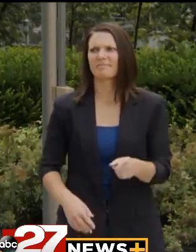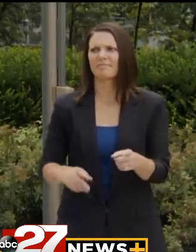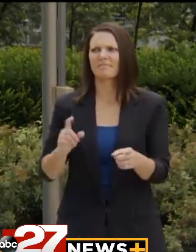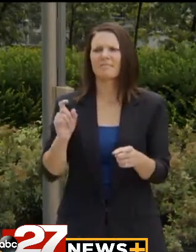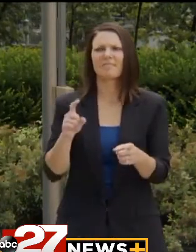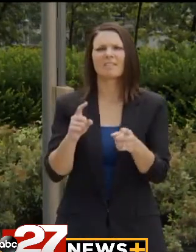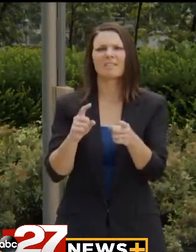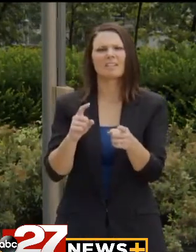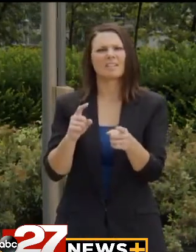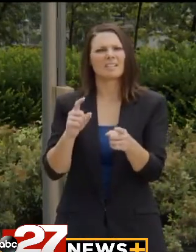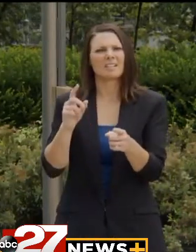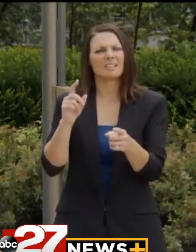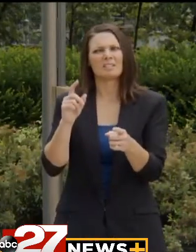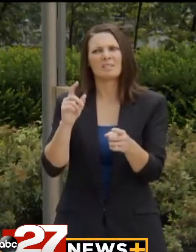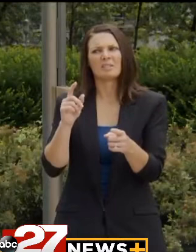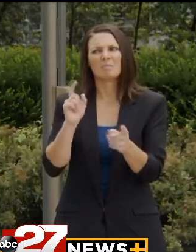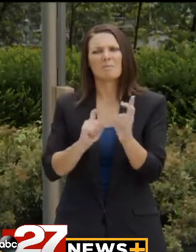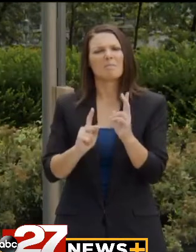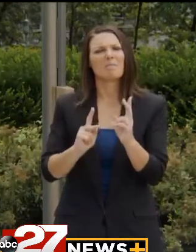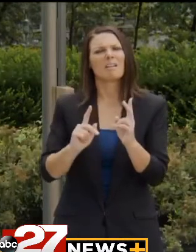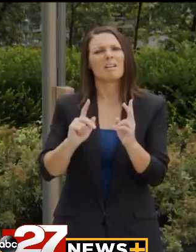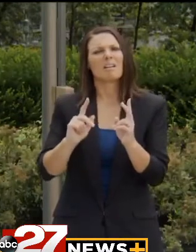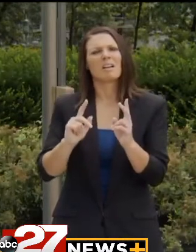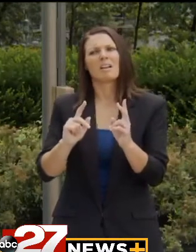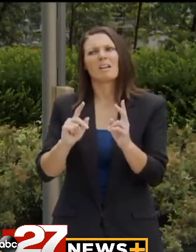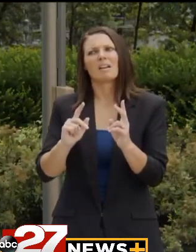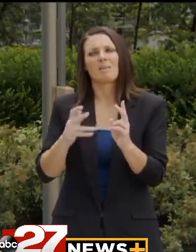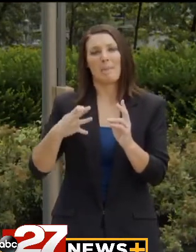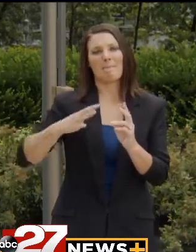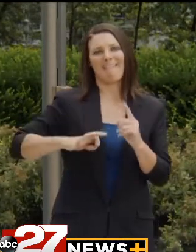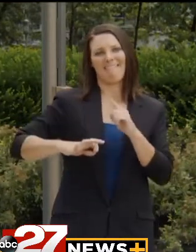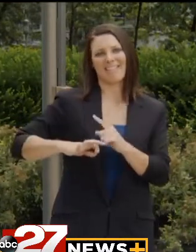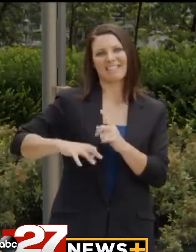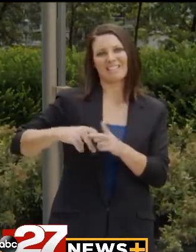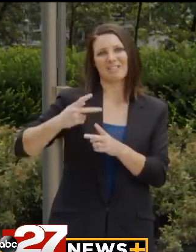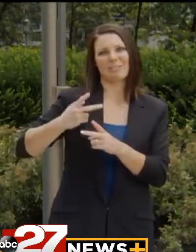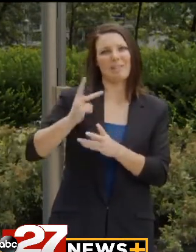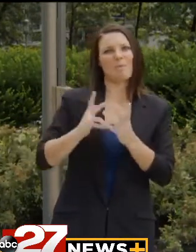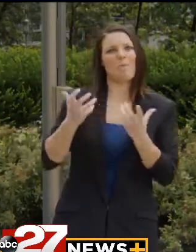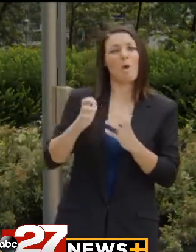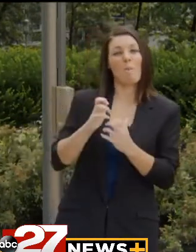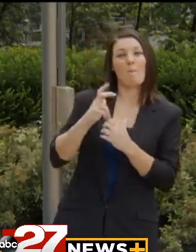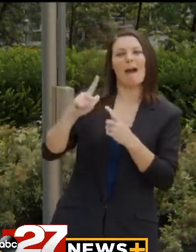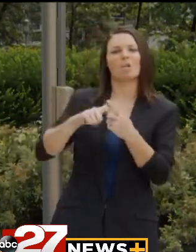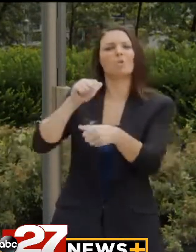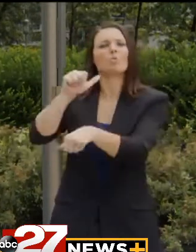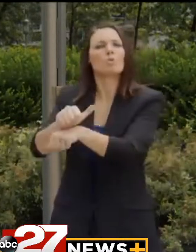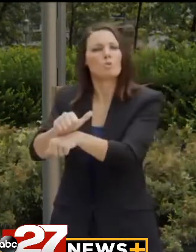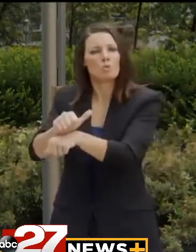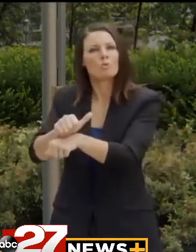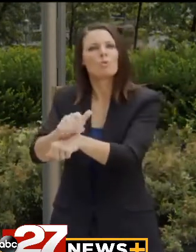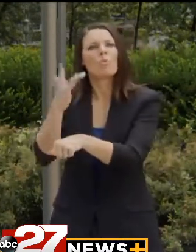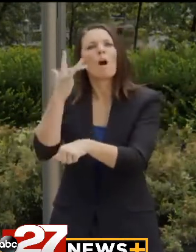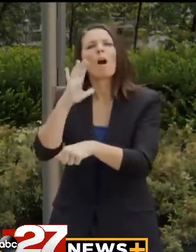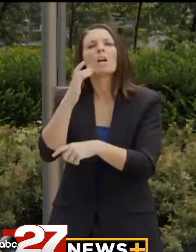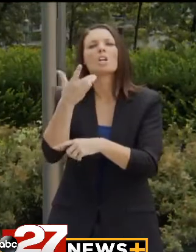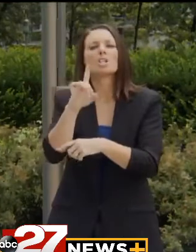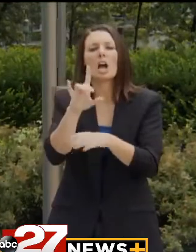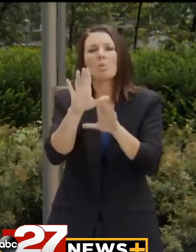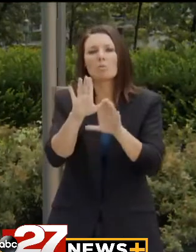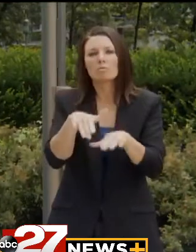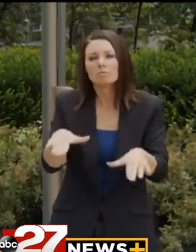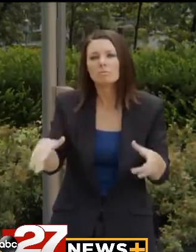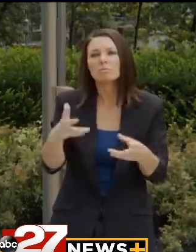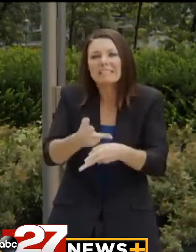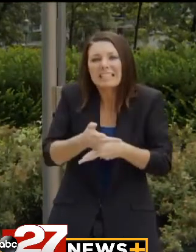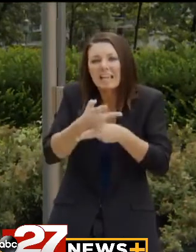There's been this perception that the benefits are keeping people from going back to work. You mentioned sort of vaguely that there are recent, you know, there's child care. Do